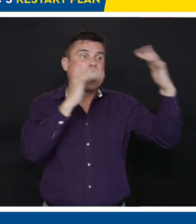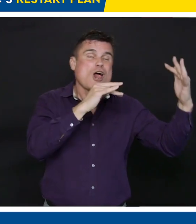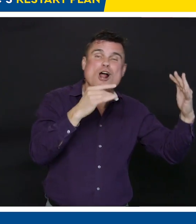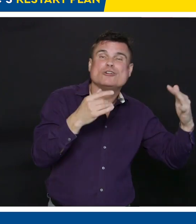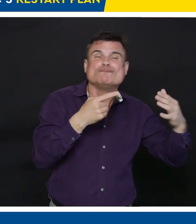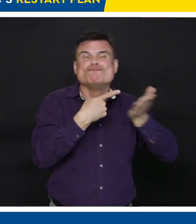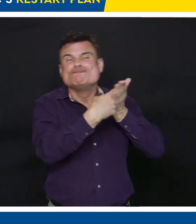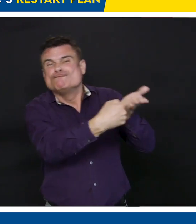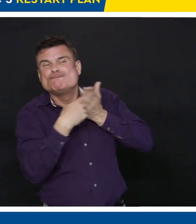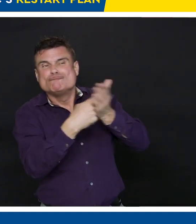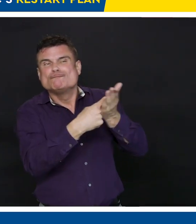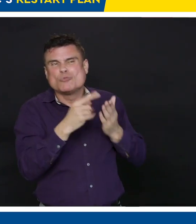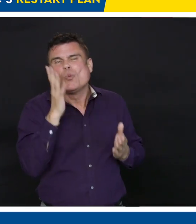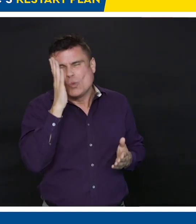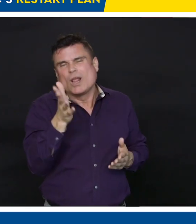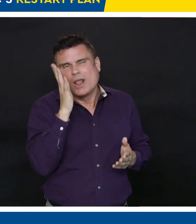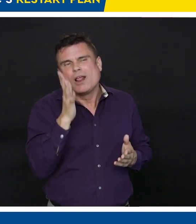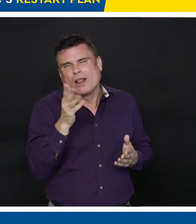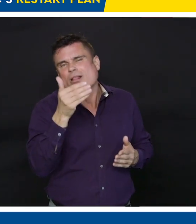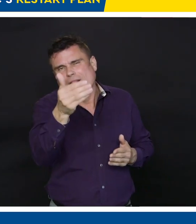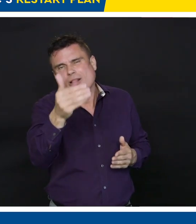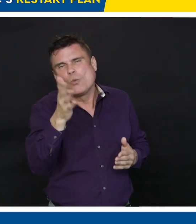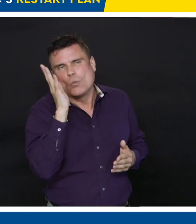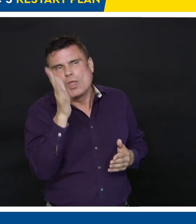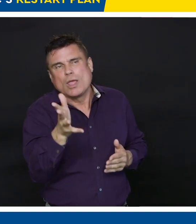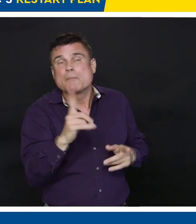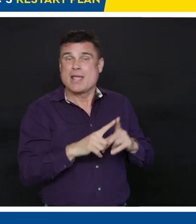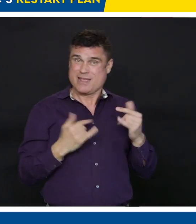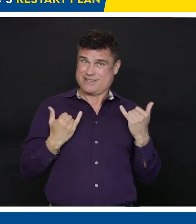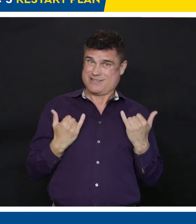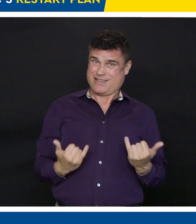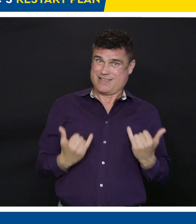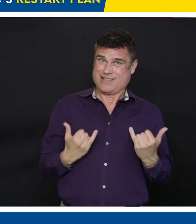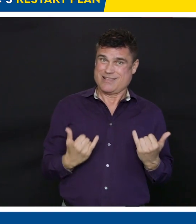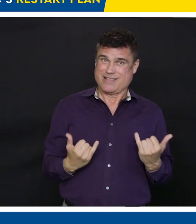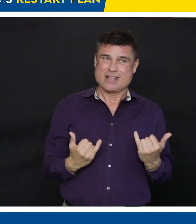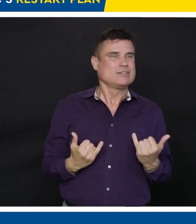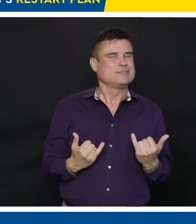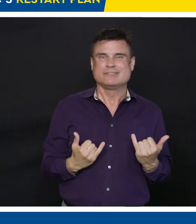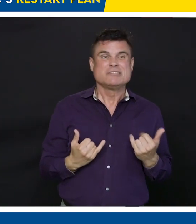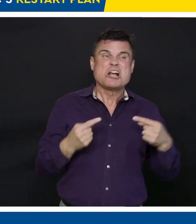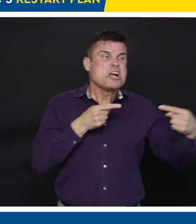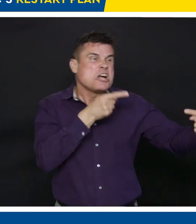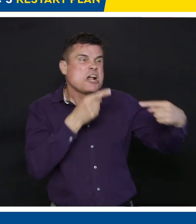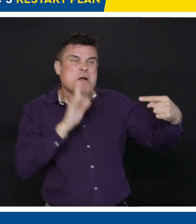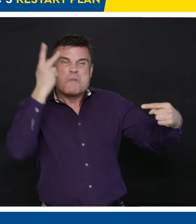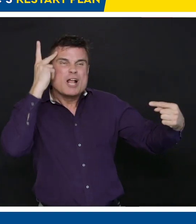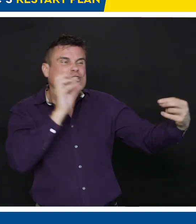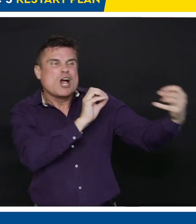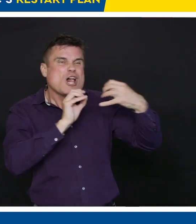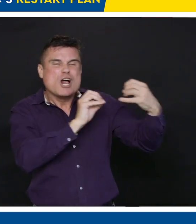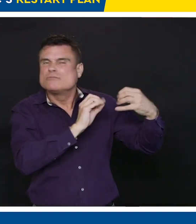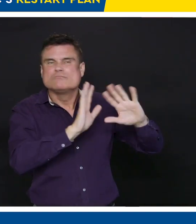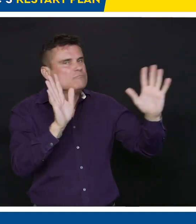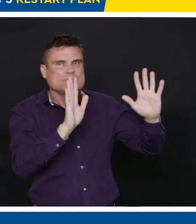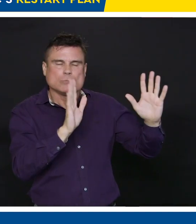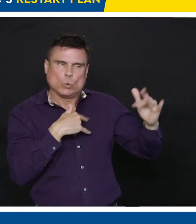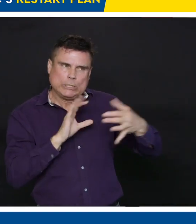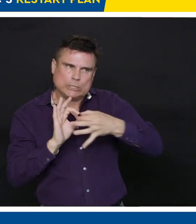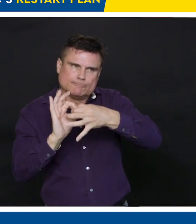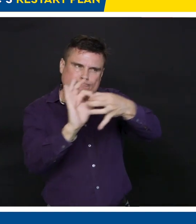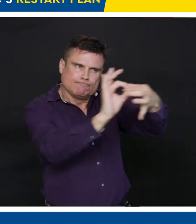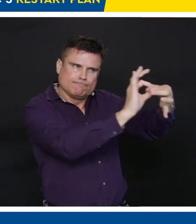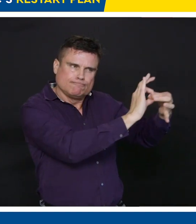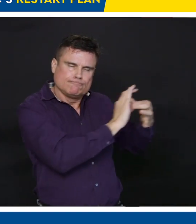the point where companies, small businesses, if they can't get access directly to WorkSafe, they can't get access directly to public health